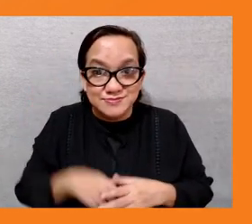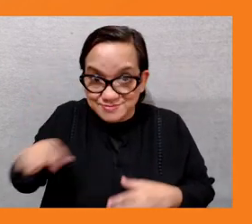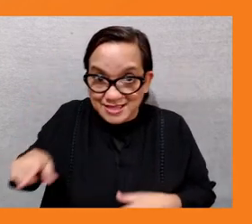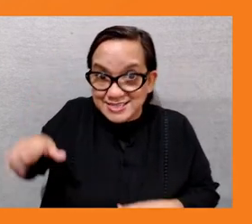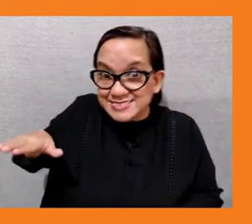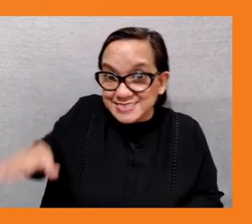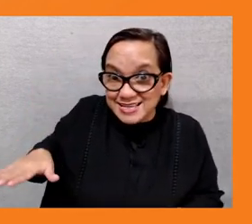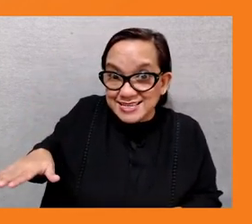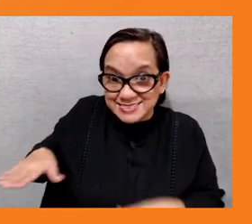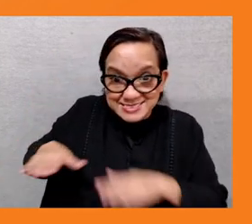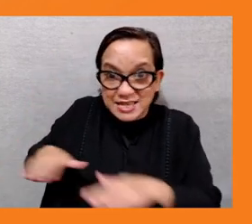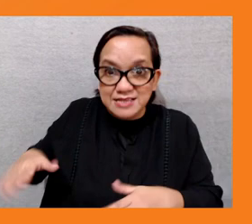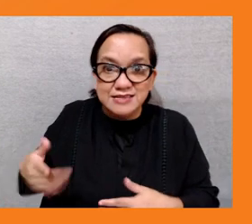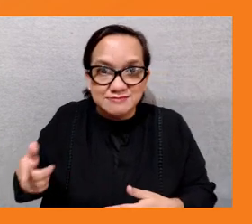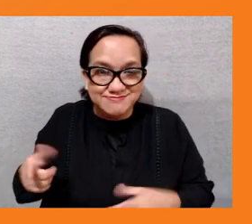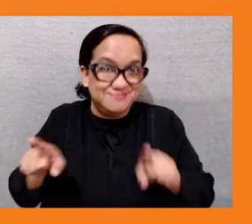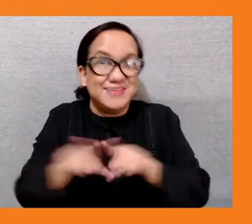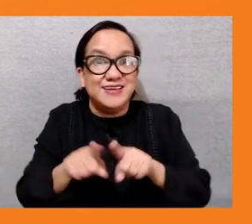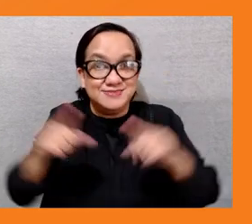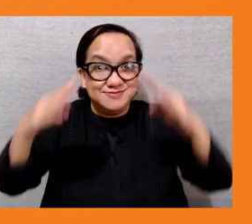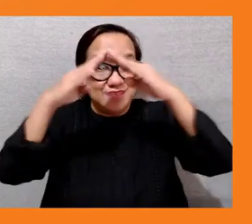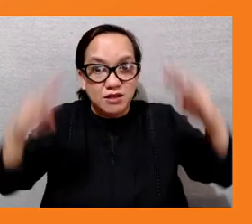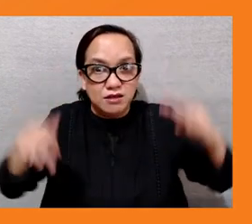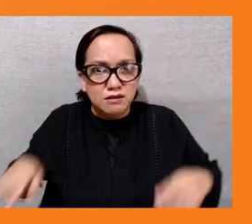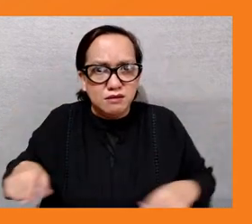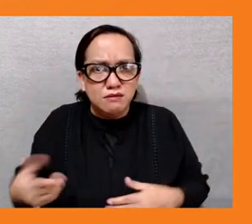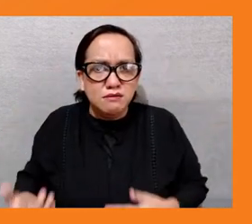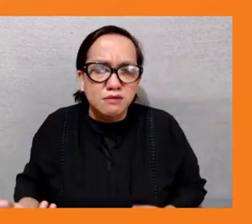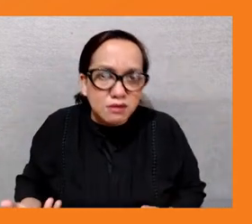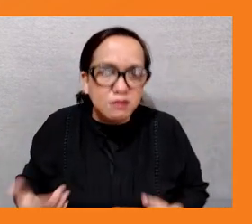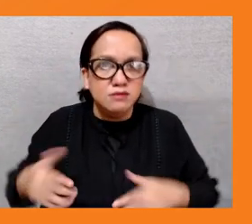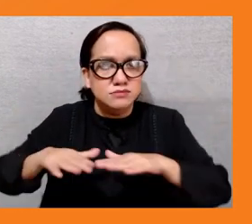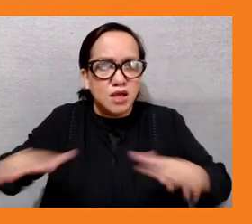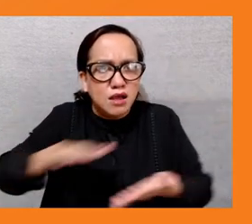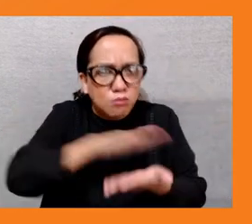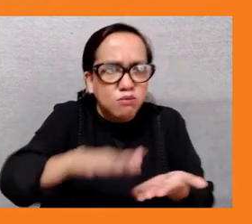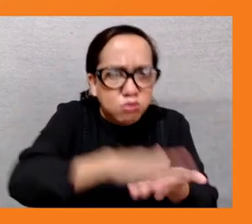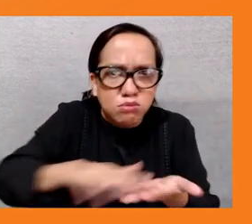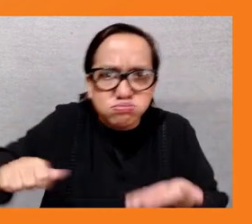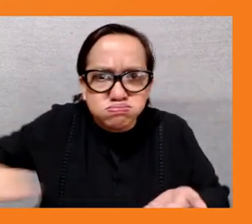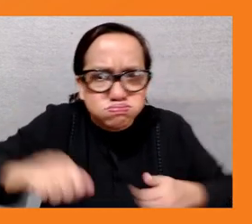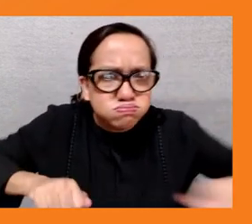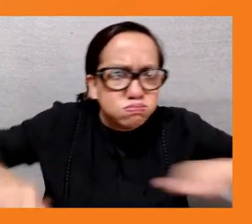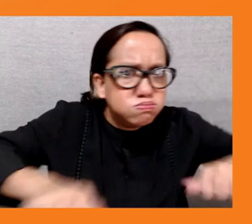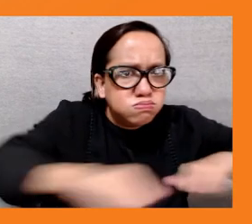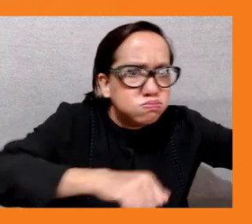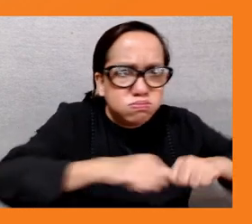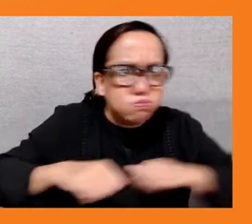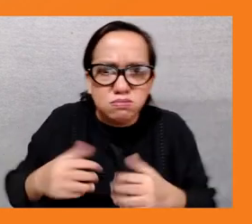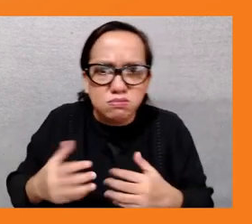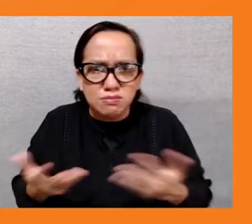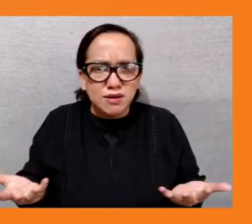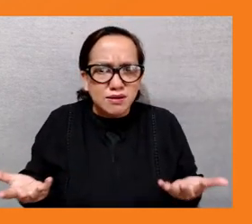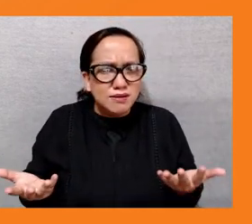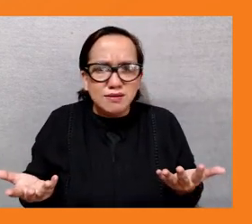then the the guy can actually sustain financial financial issues and another thing is water scarcity due